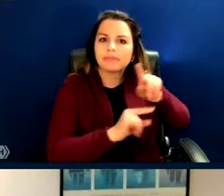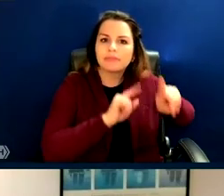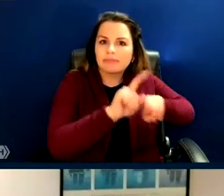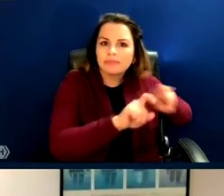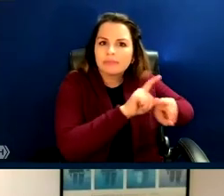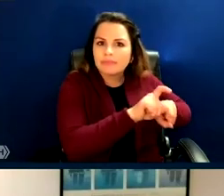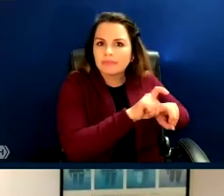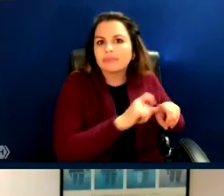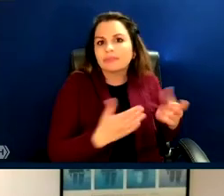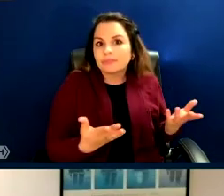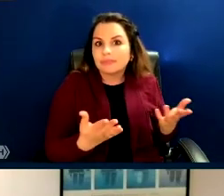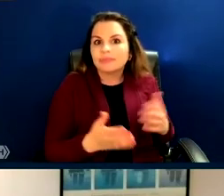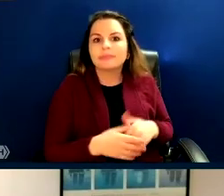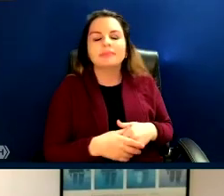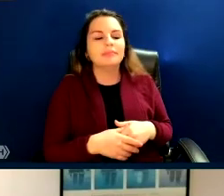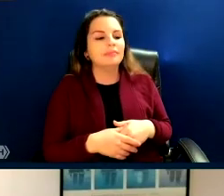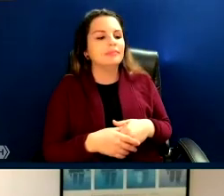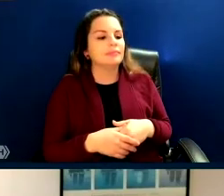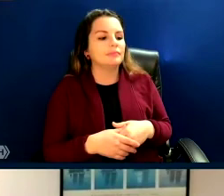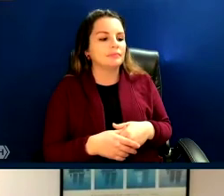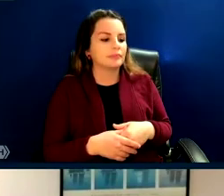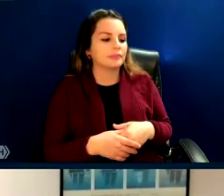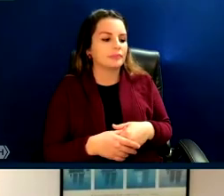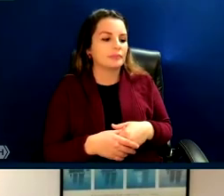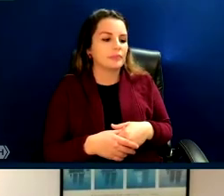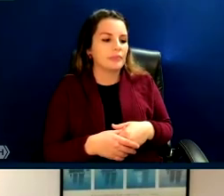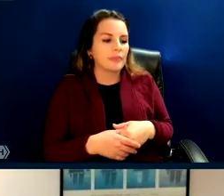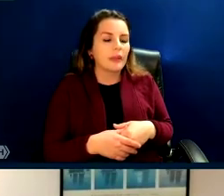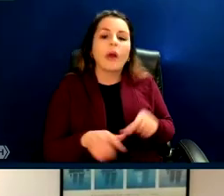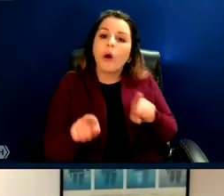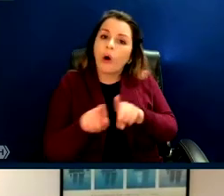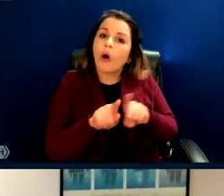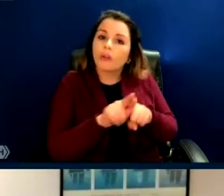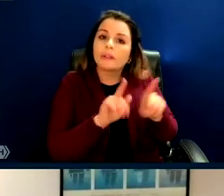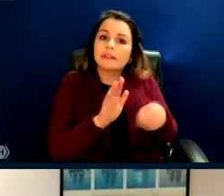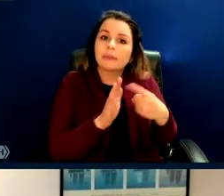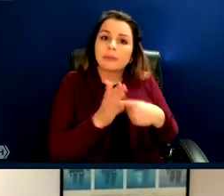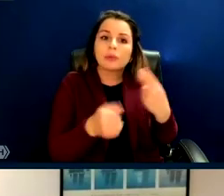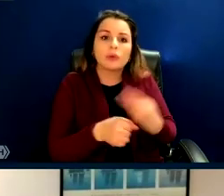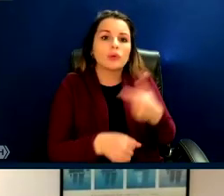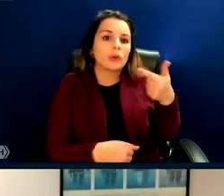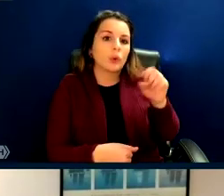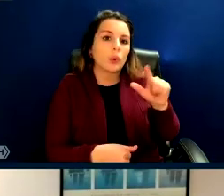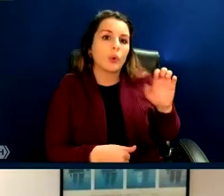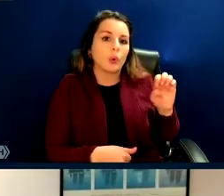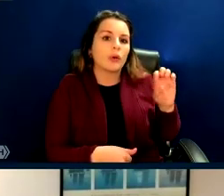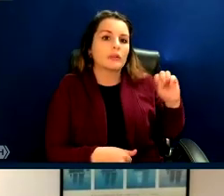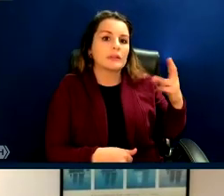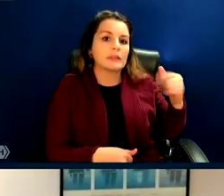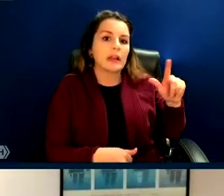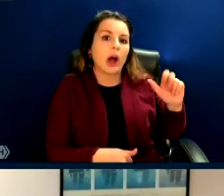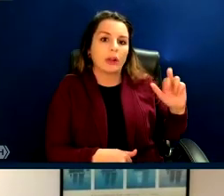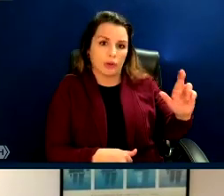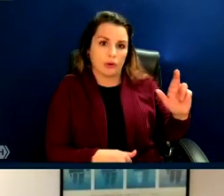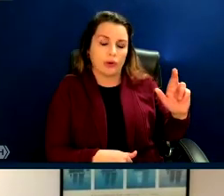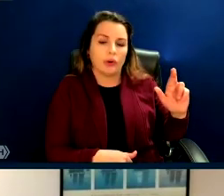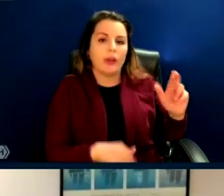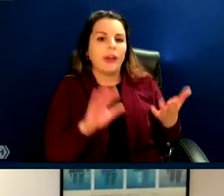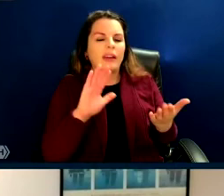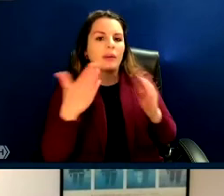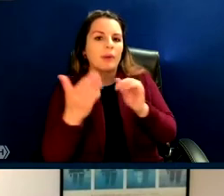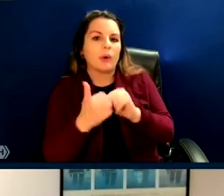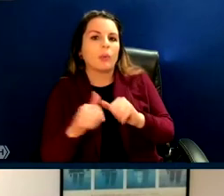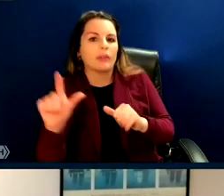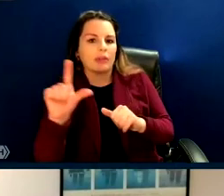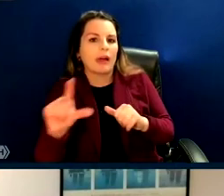you know, a warm relationship to you. I also will sometimes use Google Scholar, and I will compare that with the library